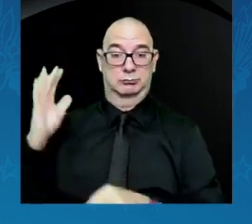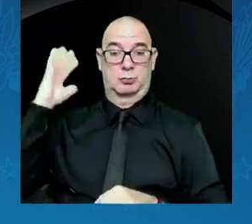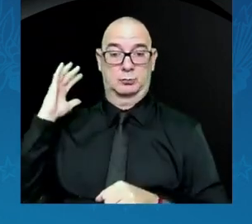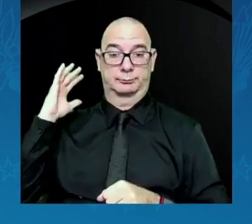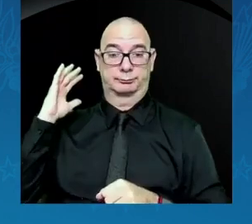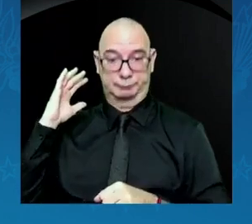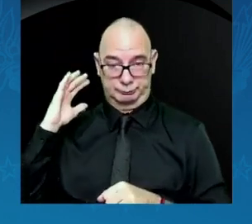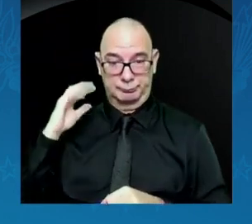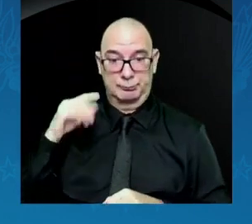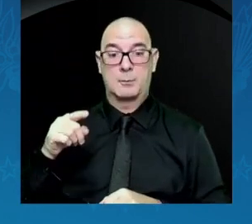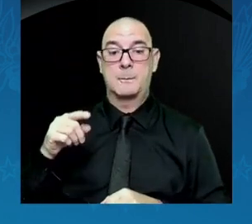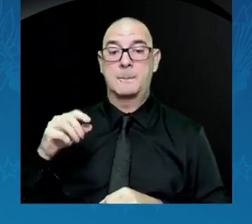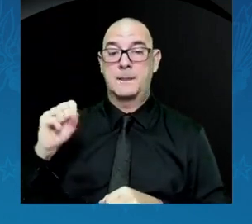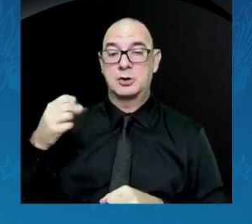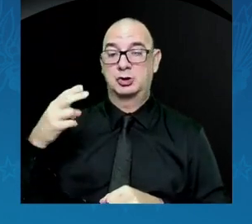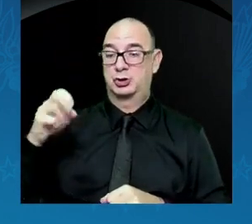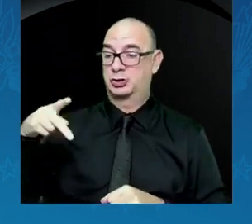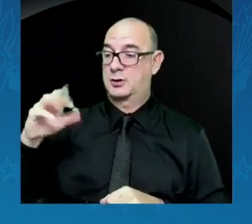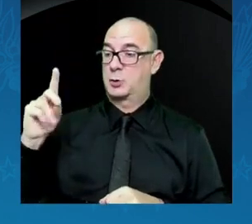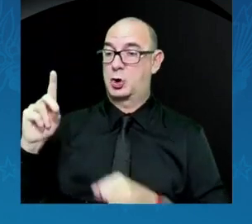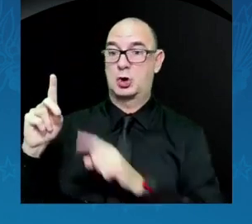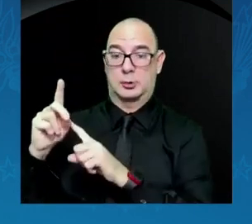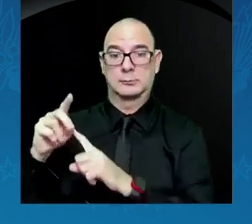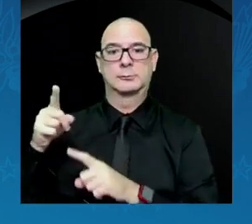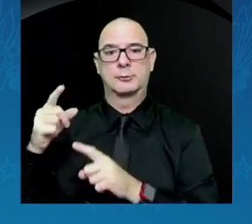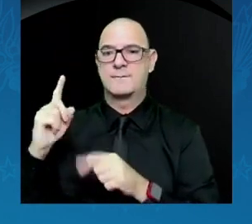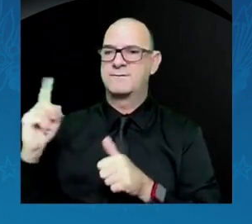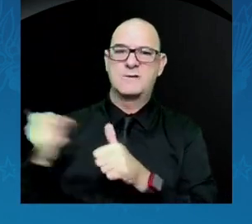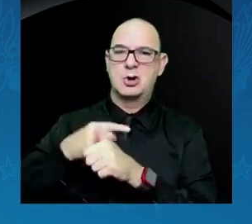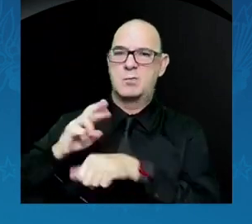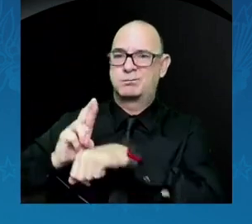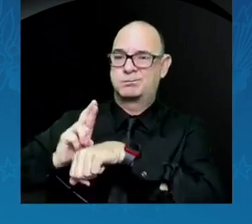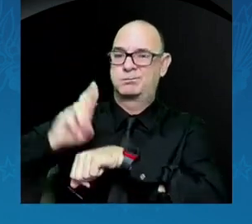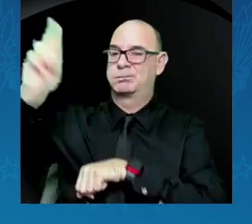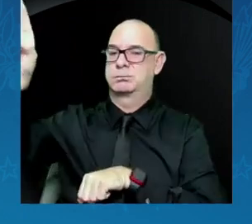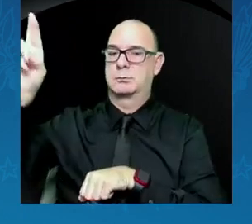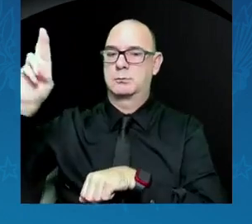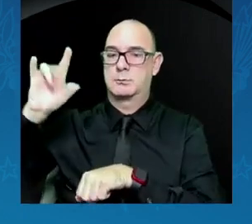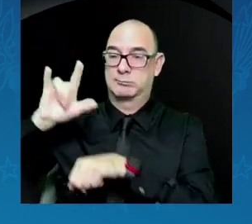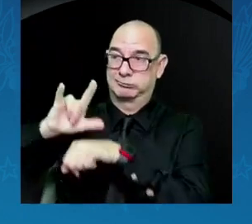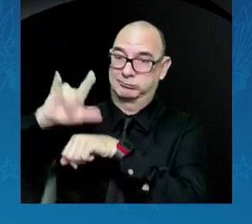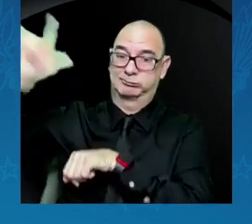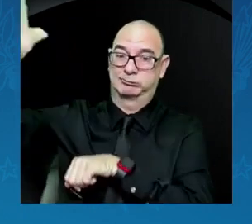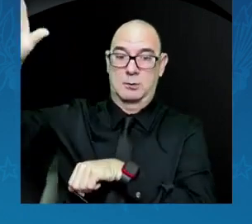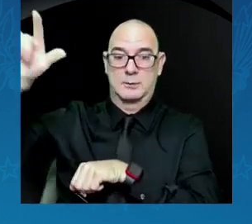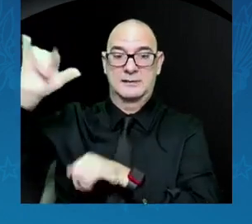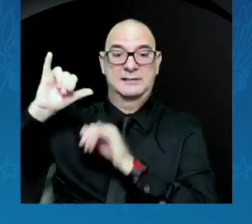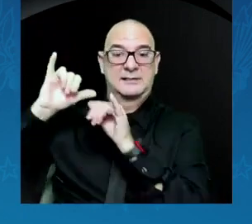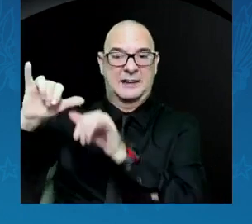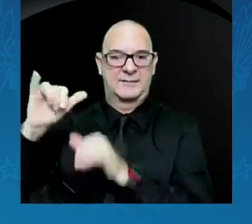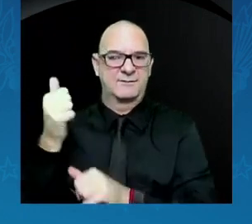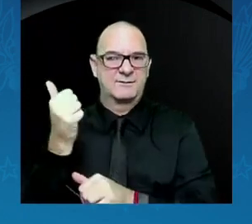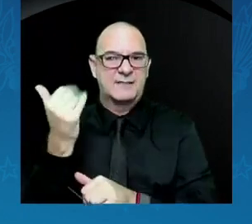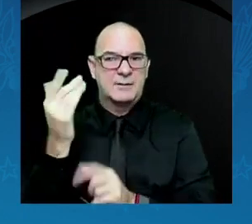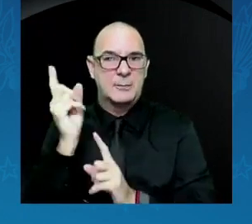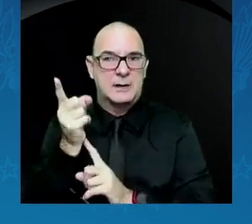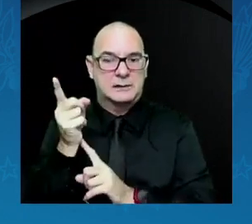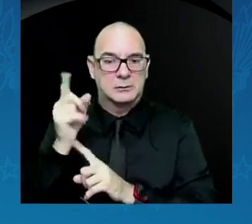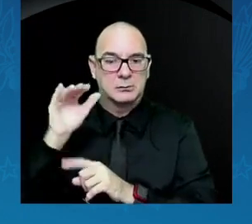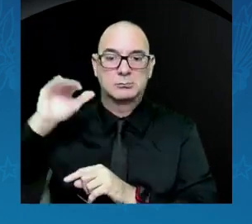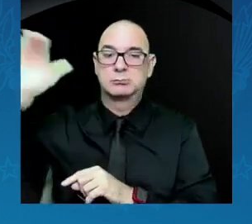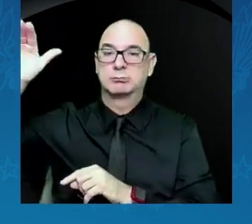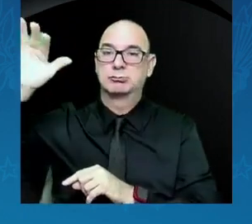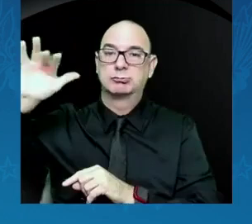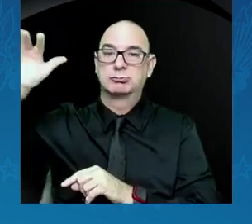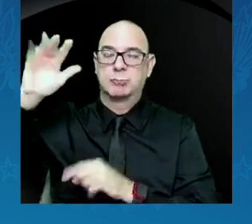to travel into space. He was up there for only 15 minutes. But the world waited with